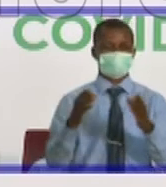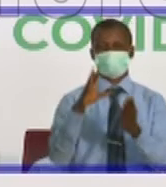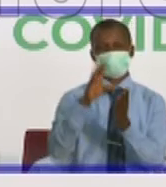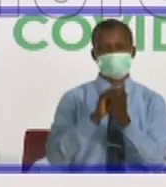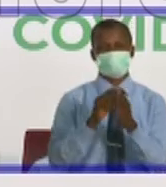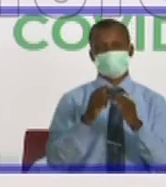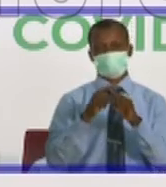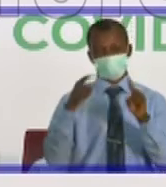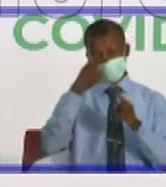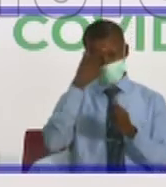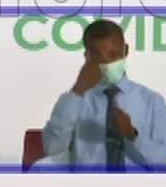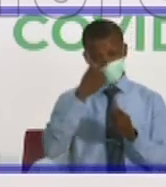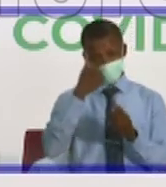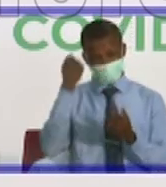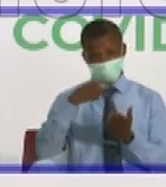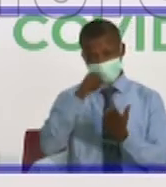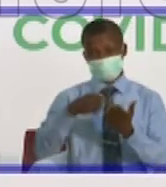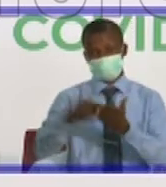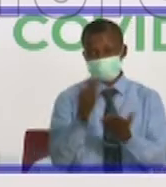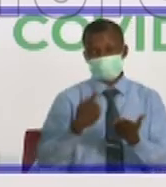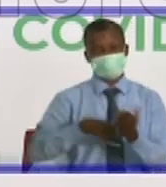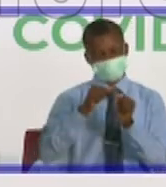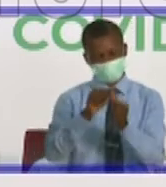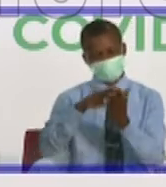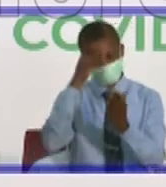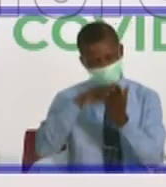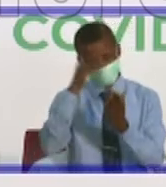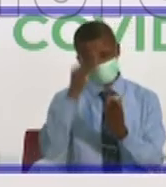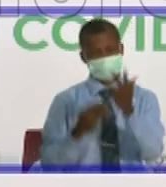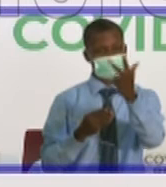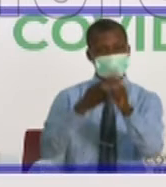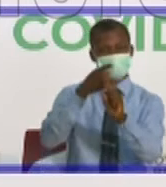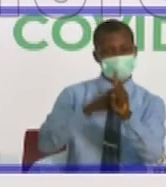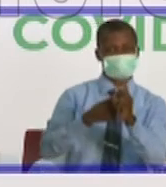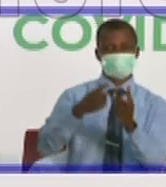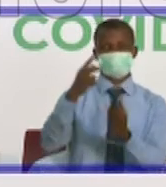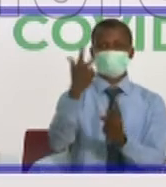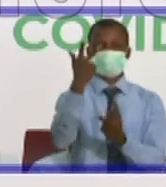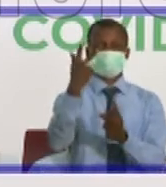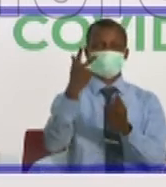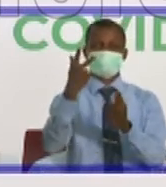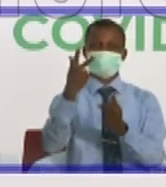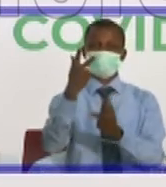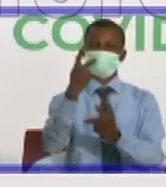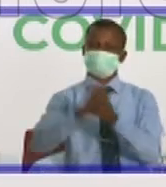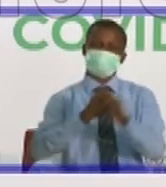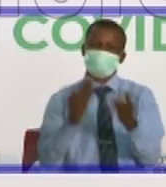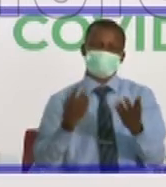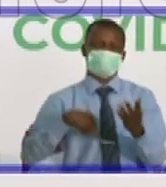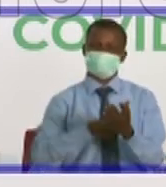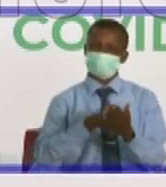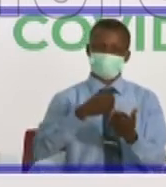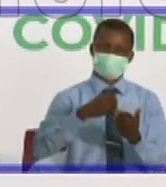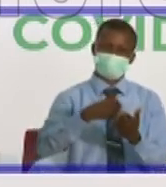it's likely that we will keep learning. This is the third version in three months. So we have not spent a lot of money printing